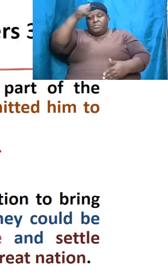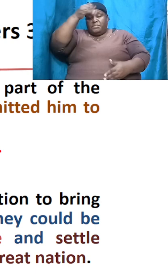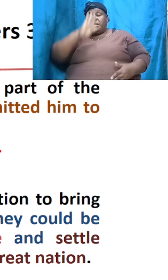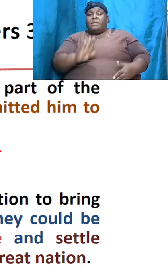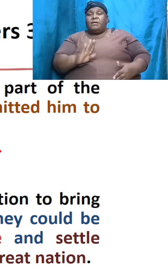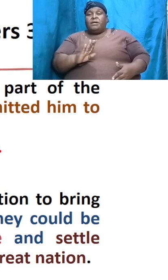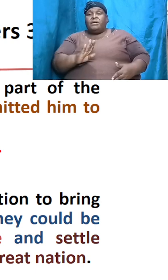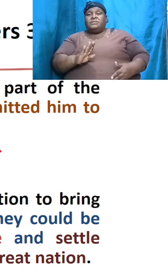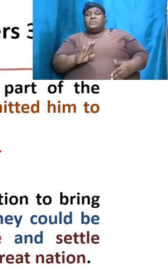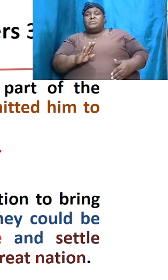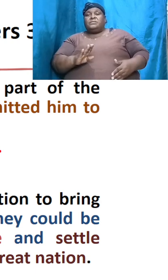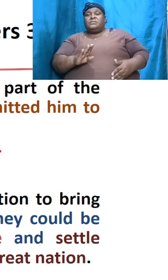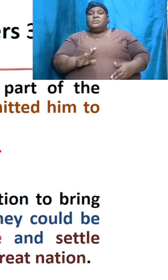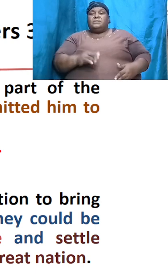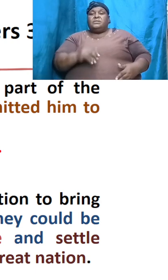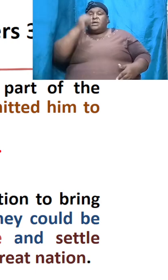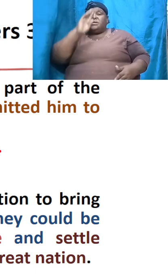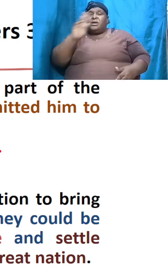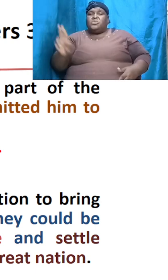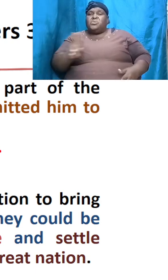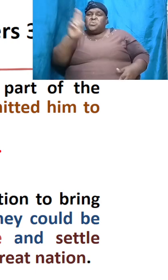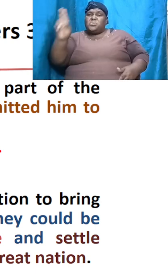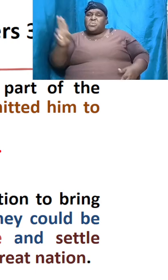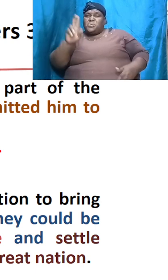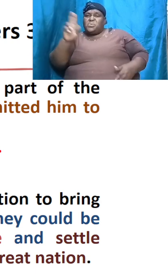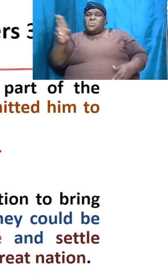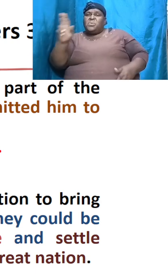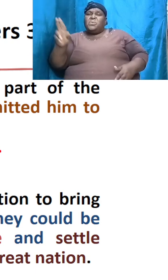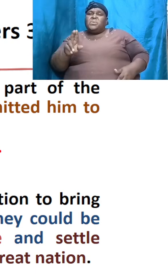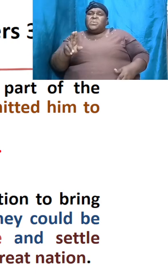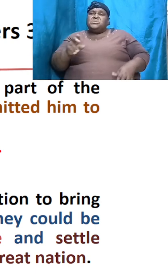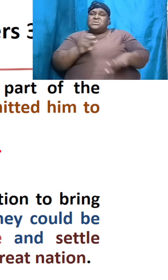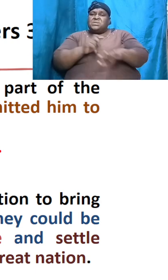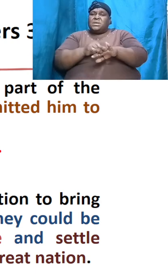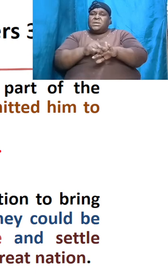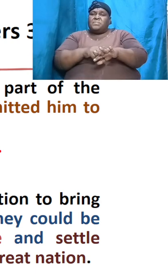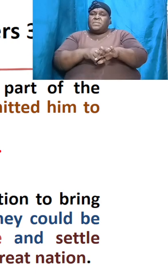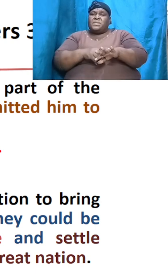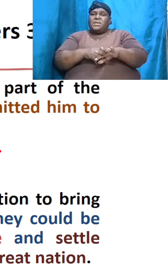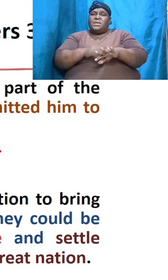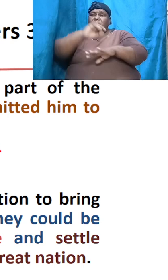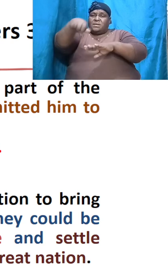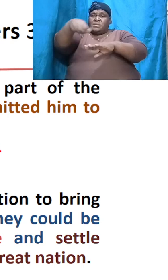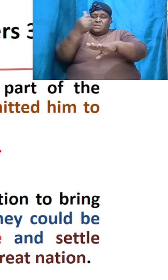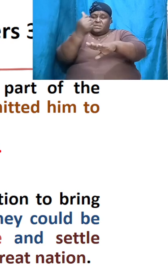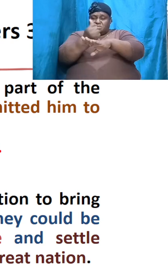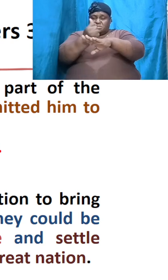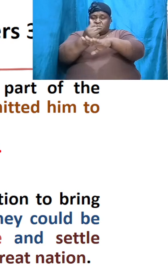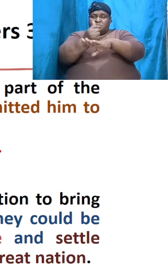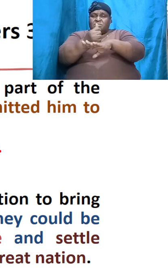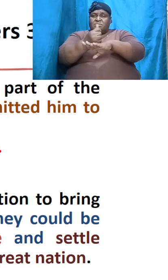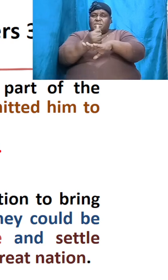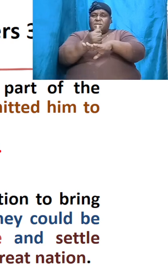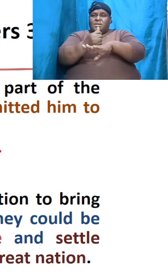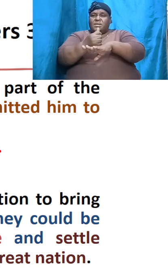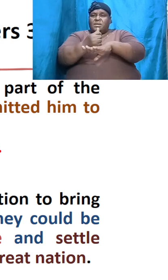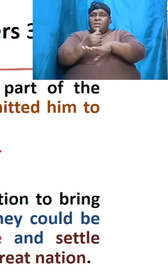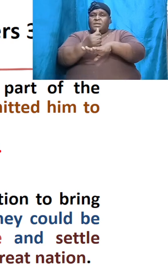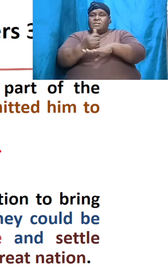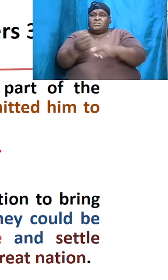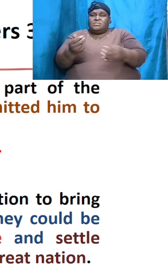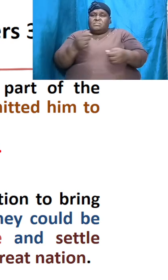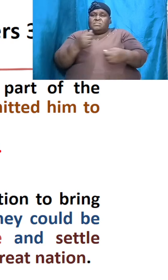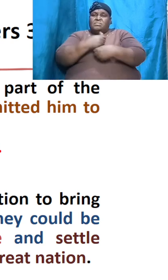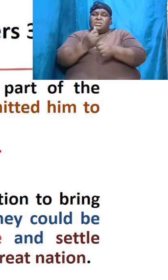and God used the occurrence and established by permitting it to